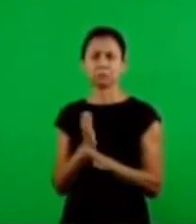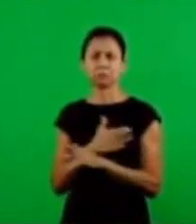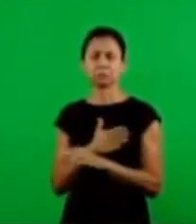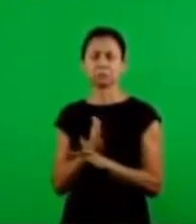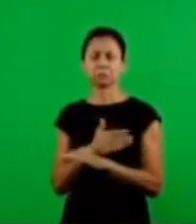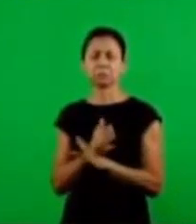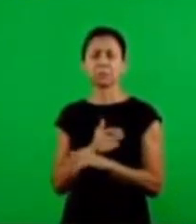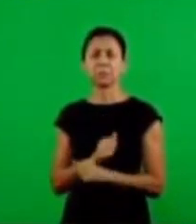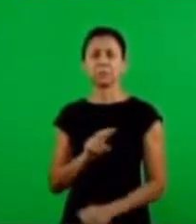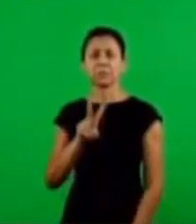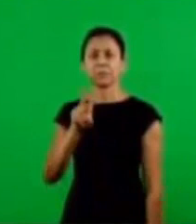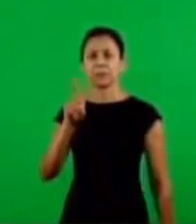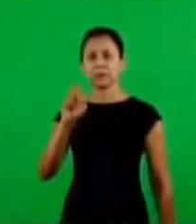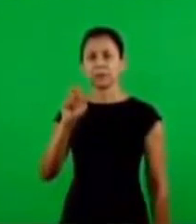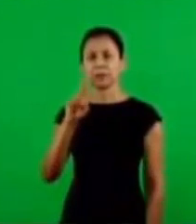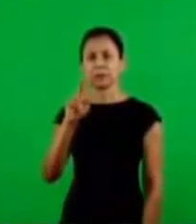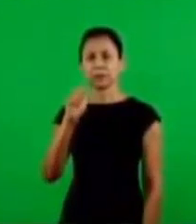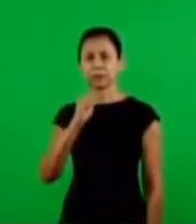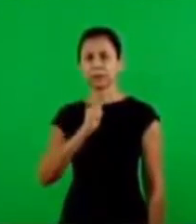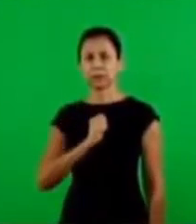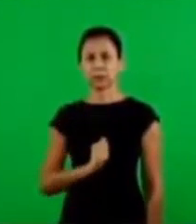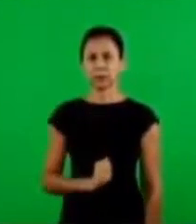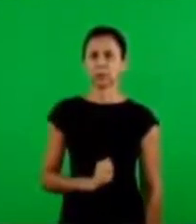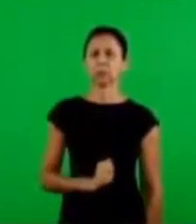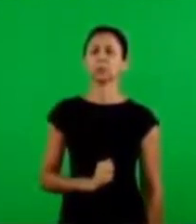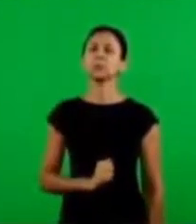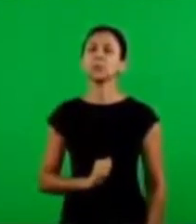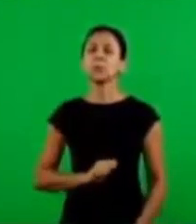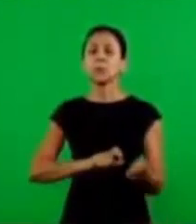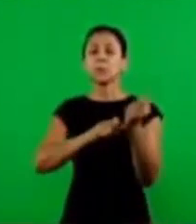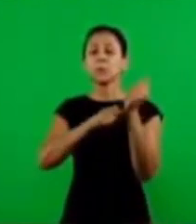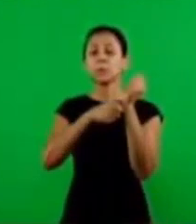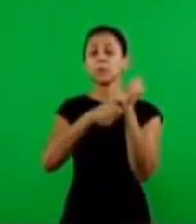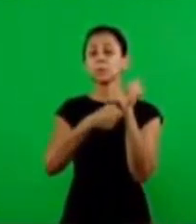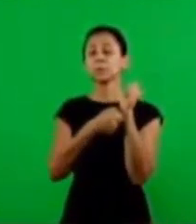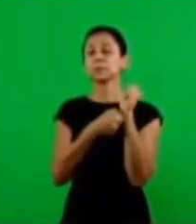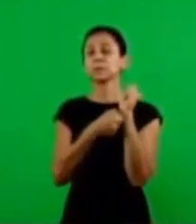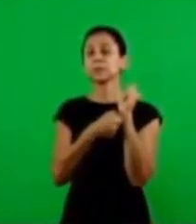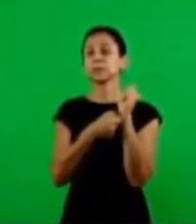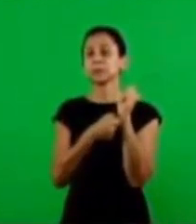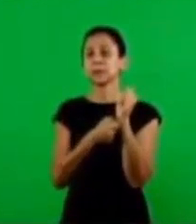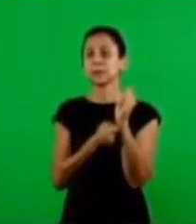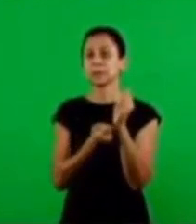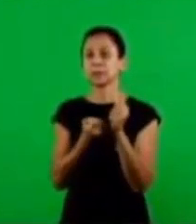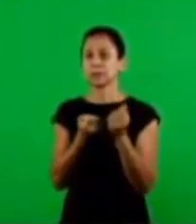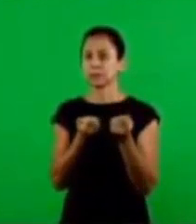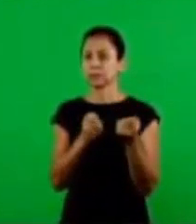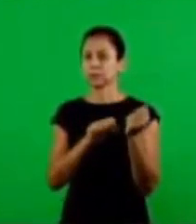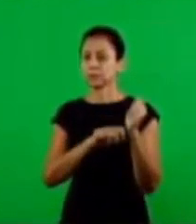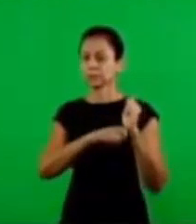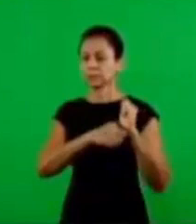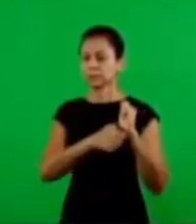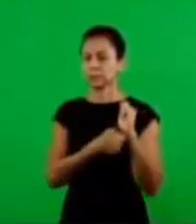he had the rod the rod of aram spoke of the mystery that was inside of the ark the